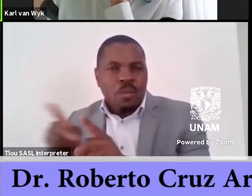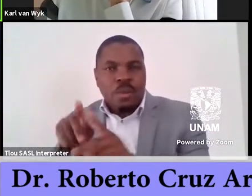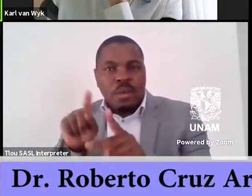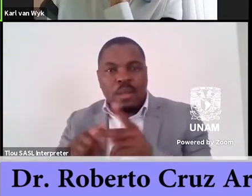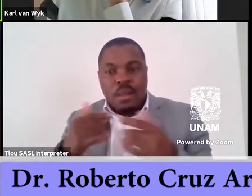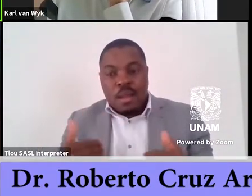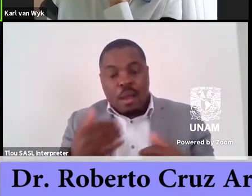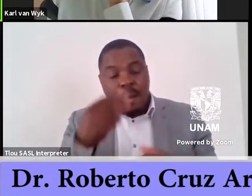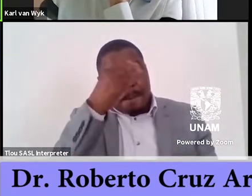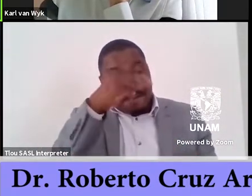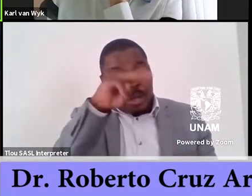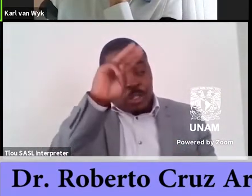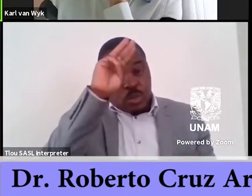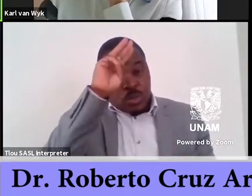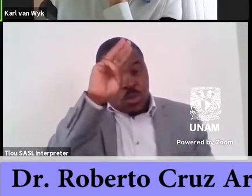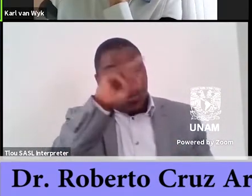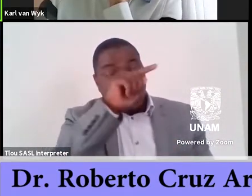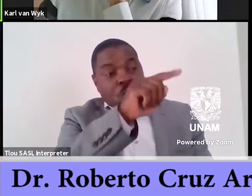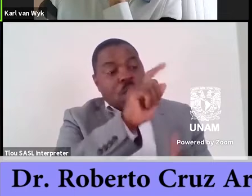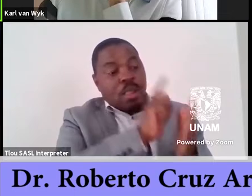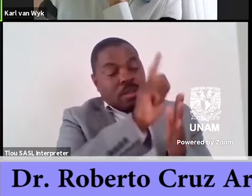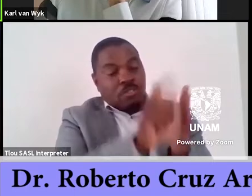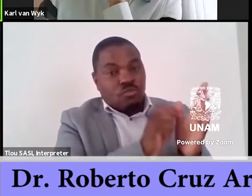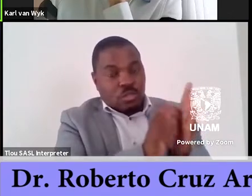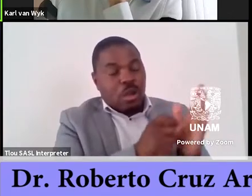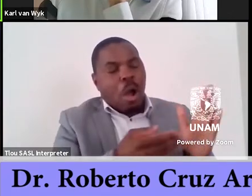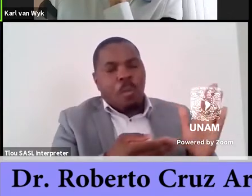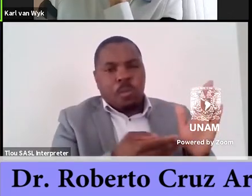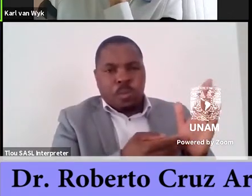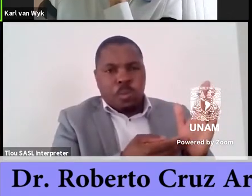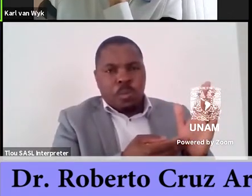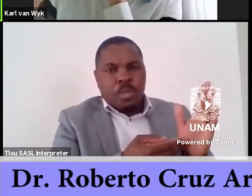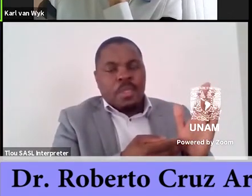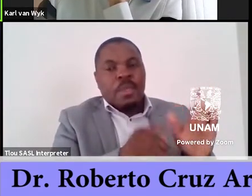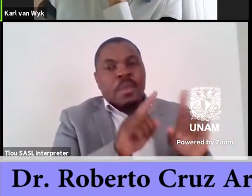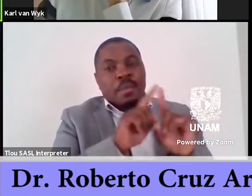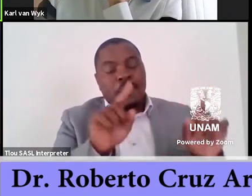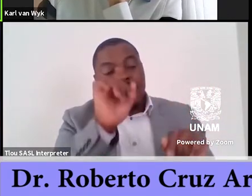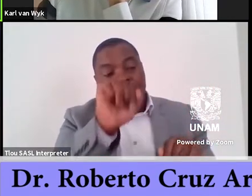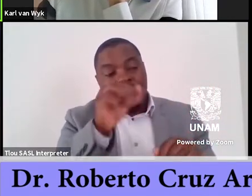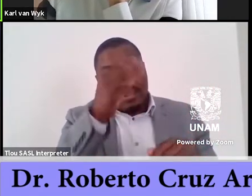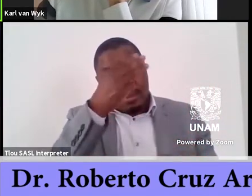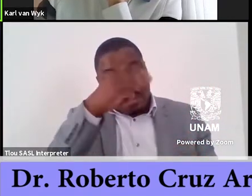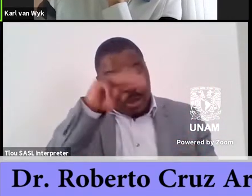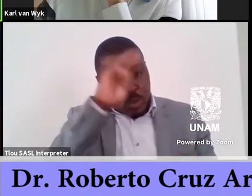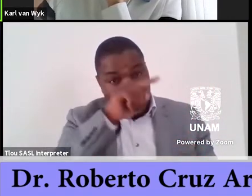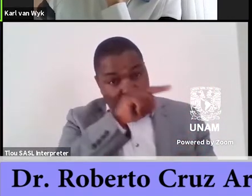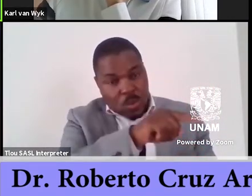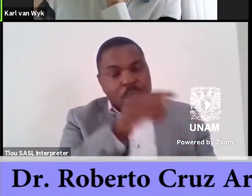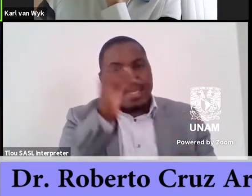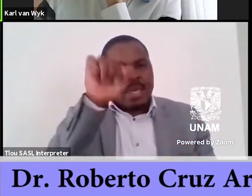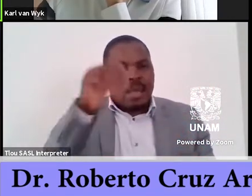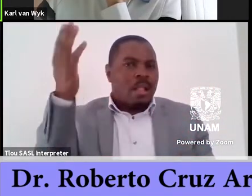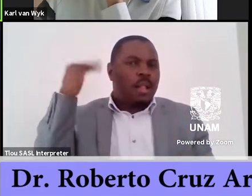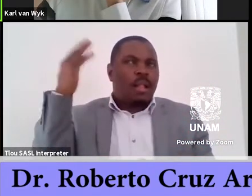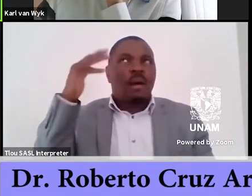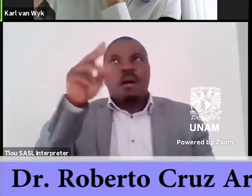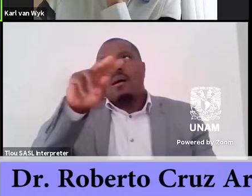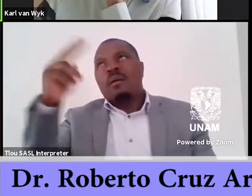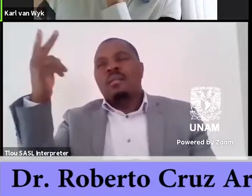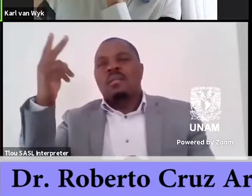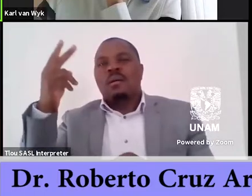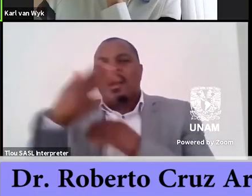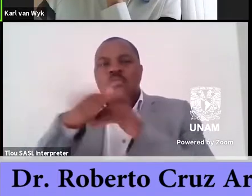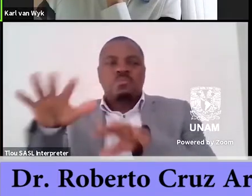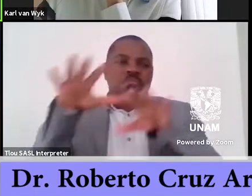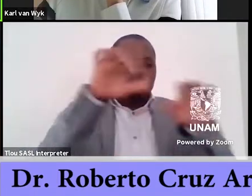Mexican literature is not without prison. Even though Mexico is a country that was colonized 500 years ago